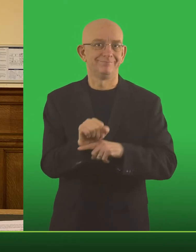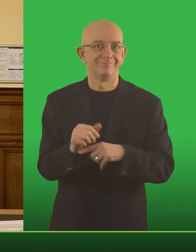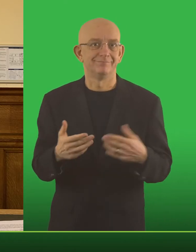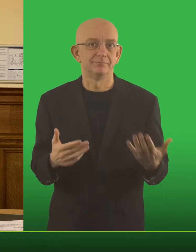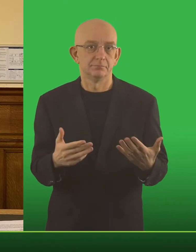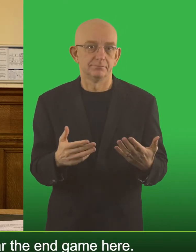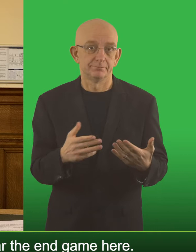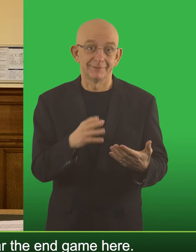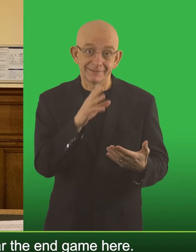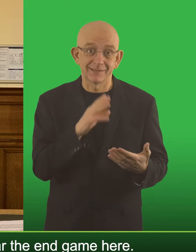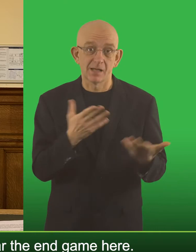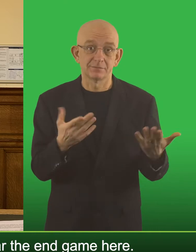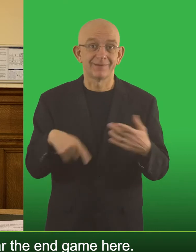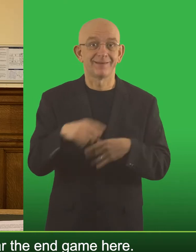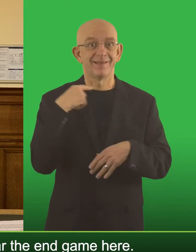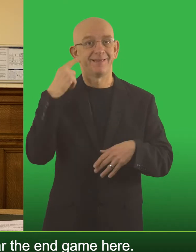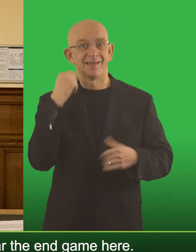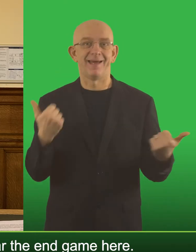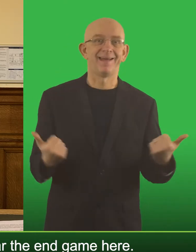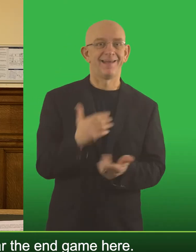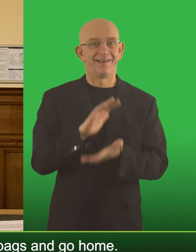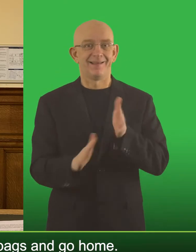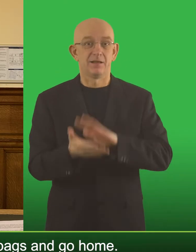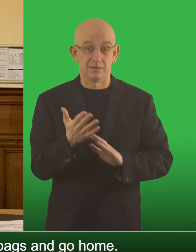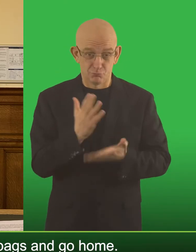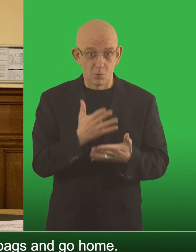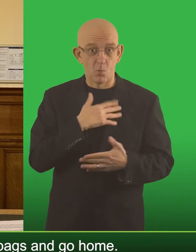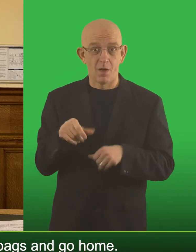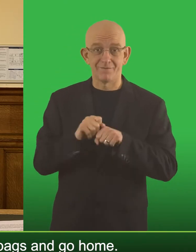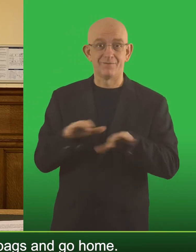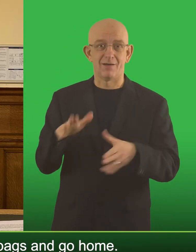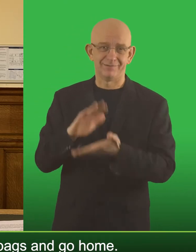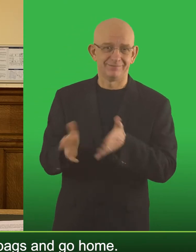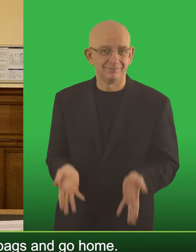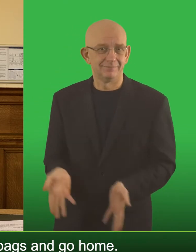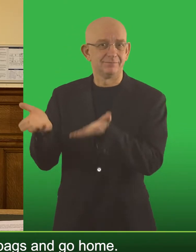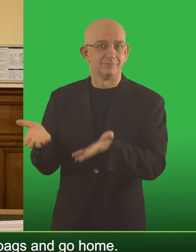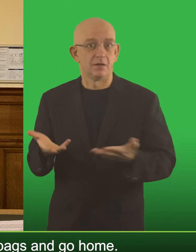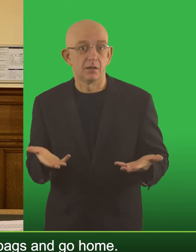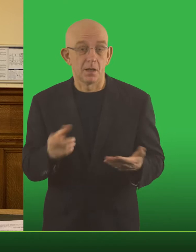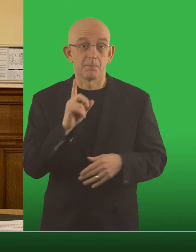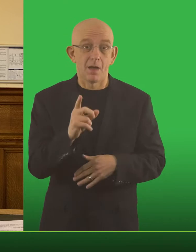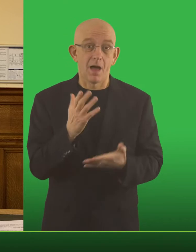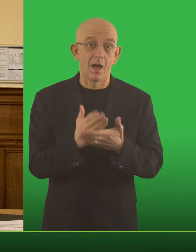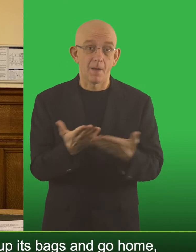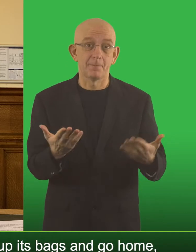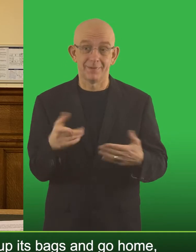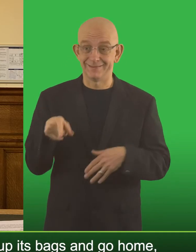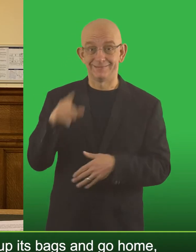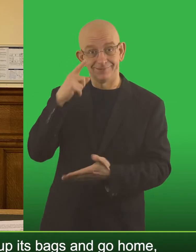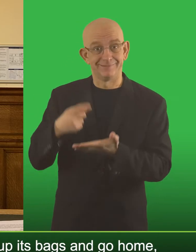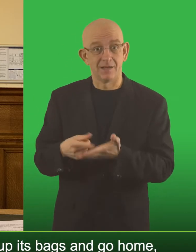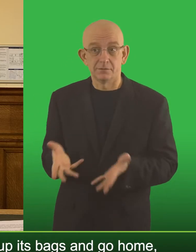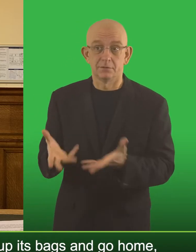all. Sadly for all of us we know we're near the end game here. We all want the virus to pack up its bags and go home. The